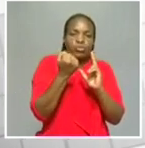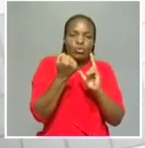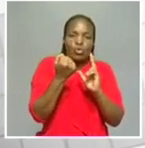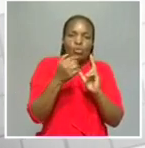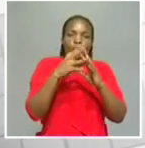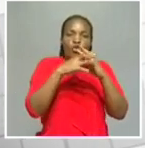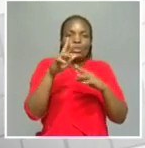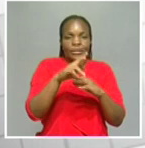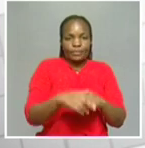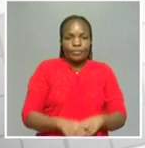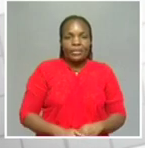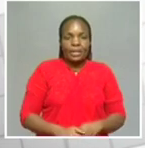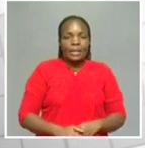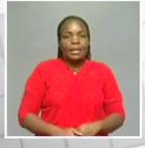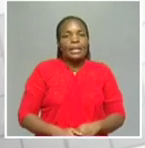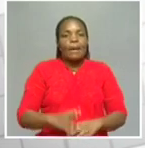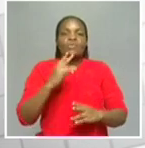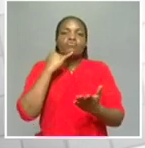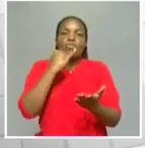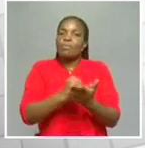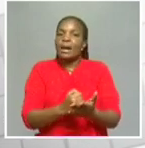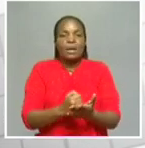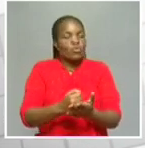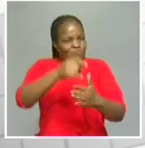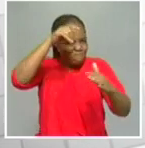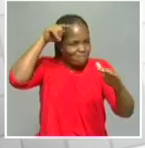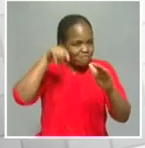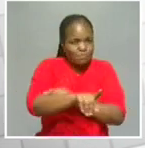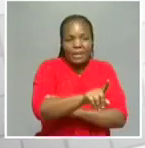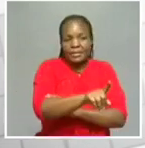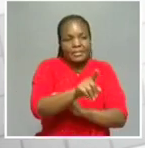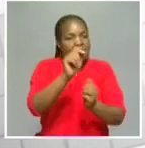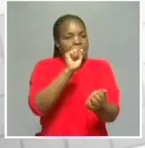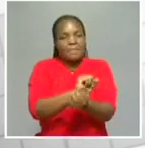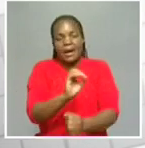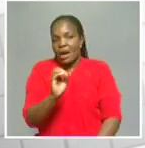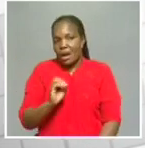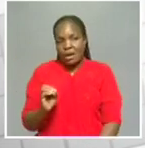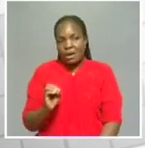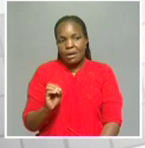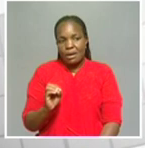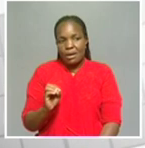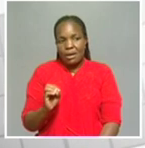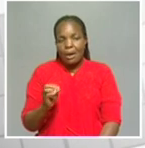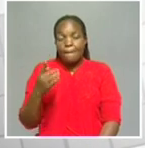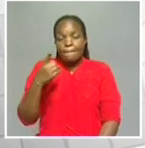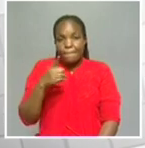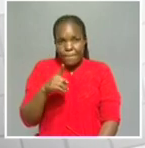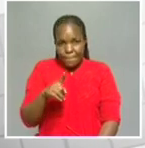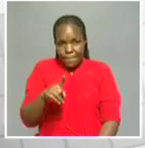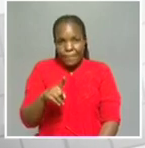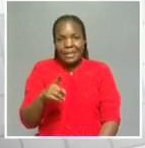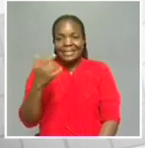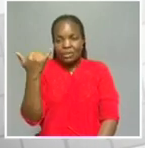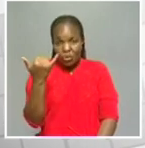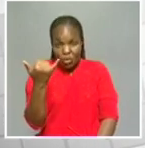The suspect is not yet arrested. I think he fled some way. But the same day, we managed to get the knife,